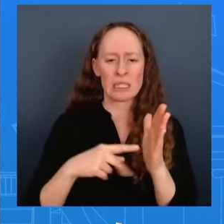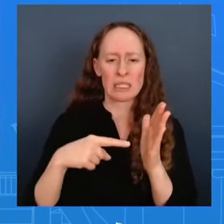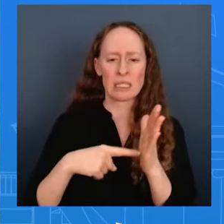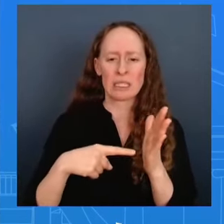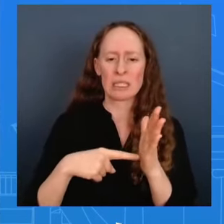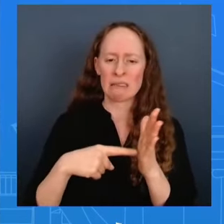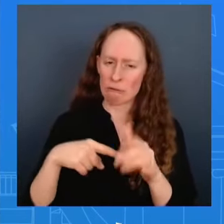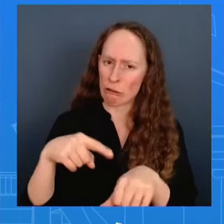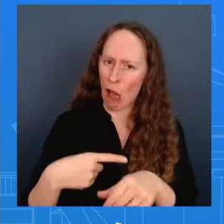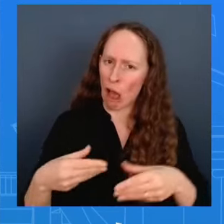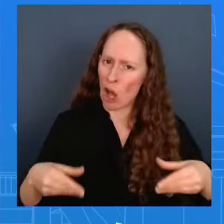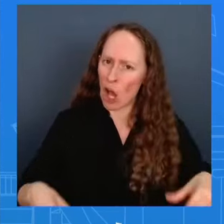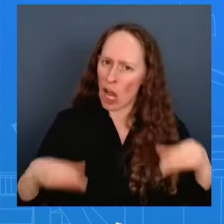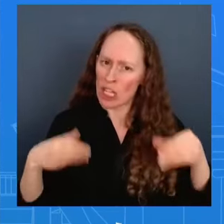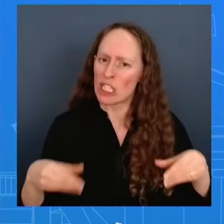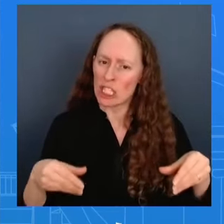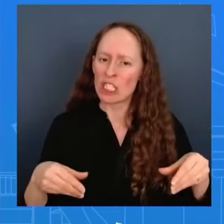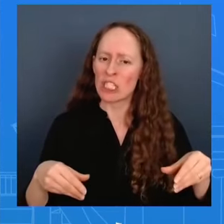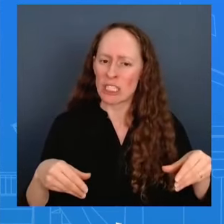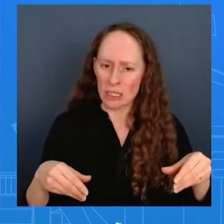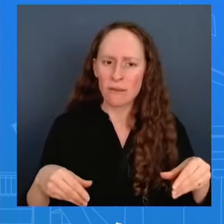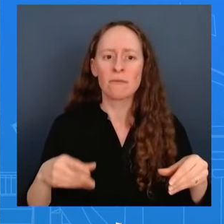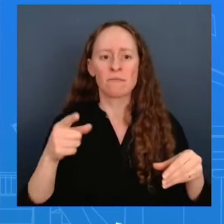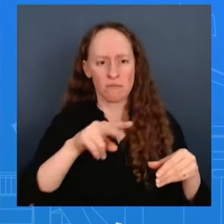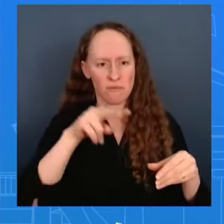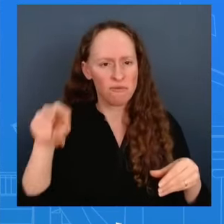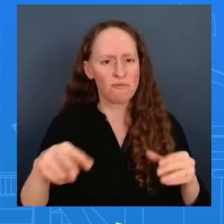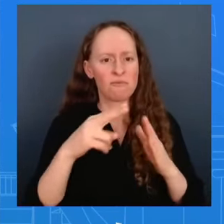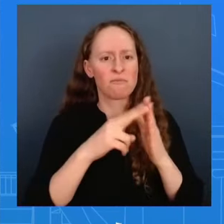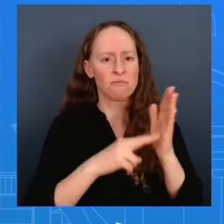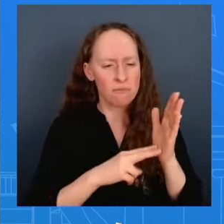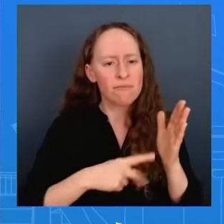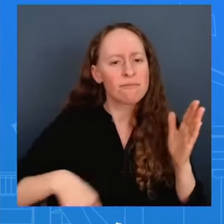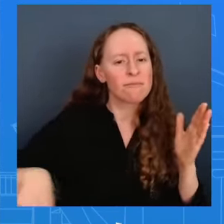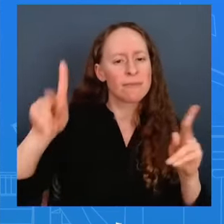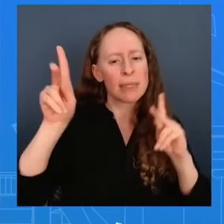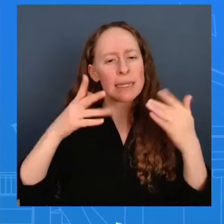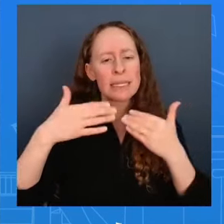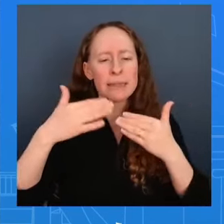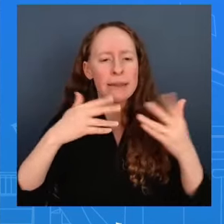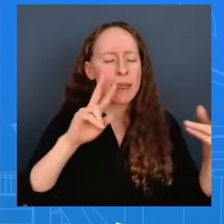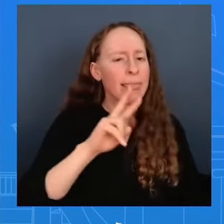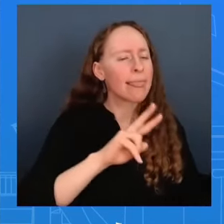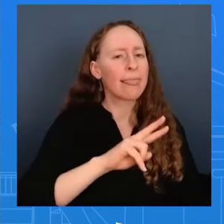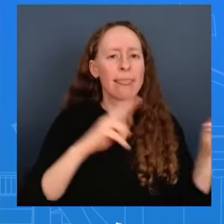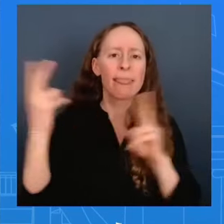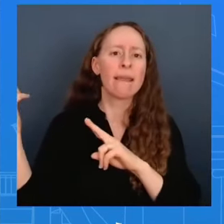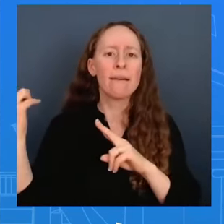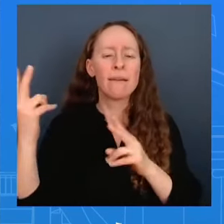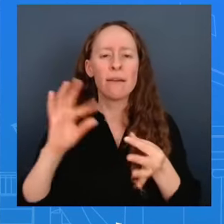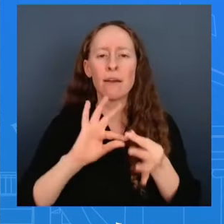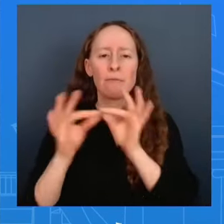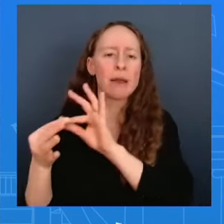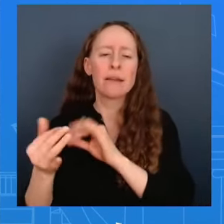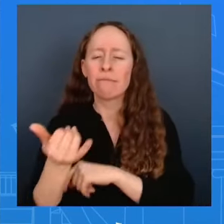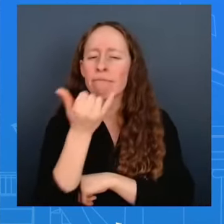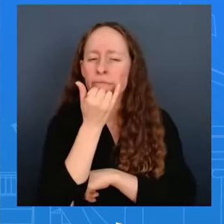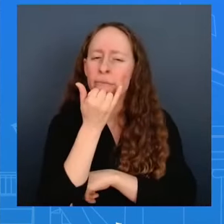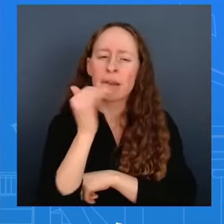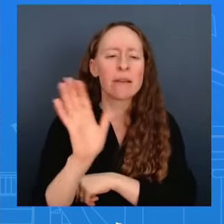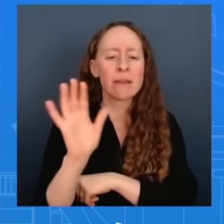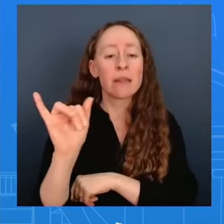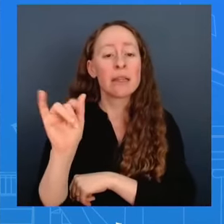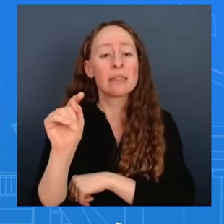what people think it says is not what it said um in terms of the methodology that the itc used it is very